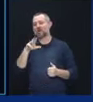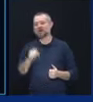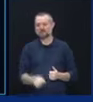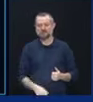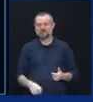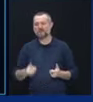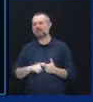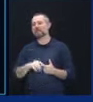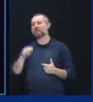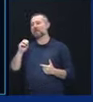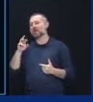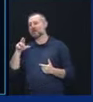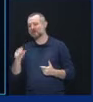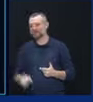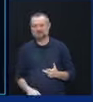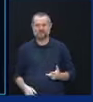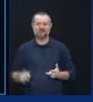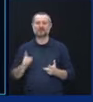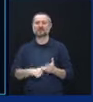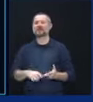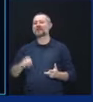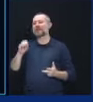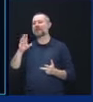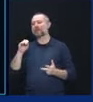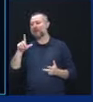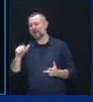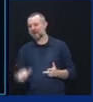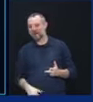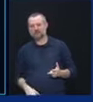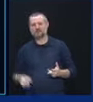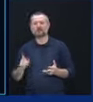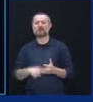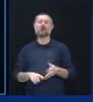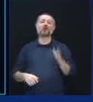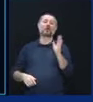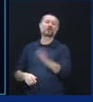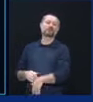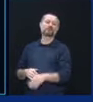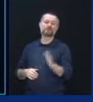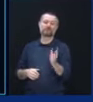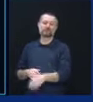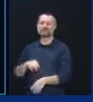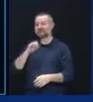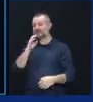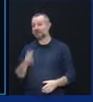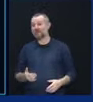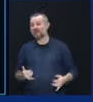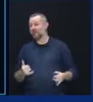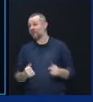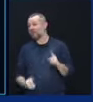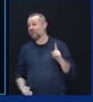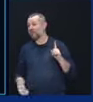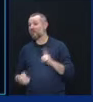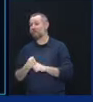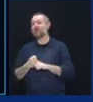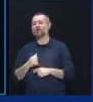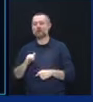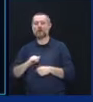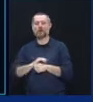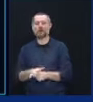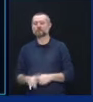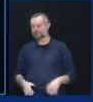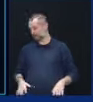There was Ebola. We ignored it. We didn't learn from it. And then COVID happened and